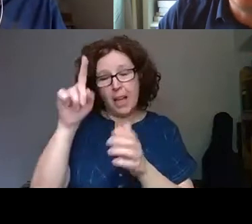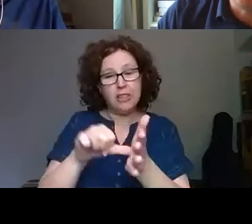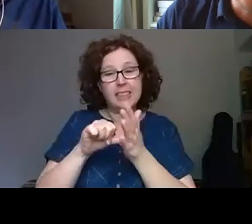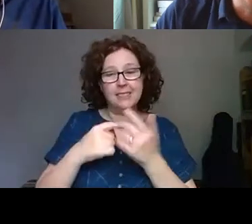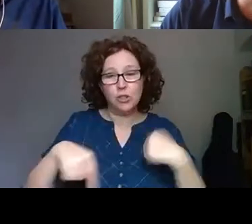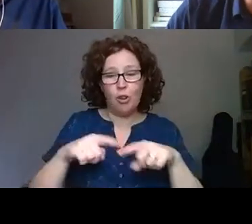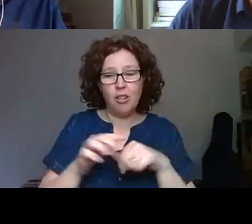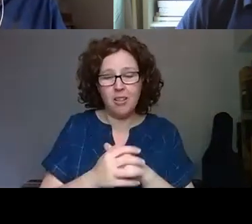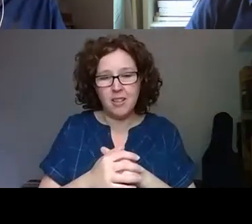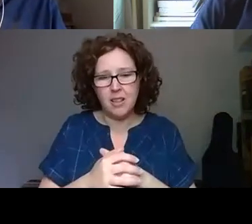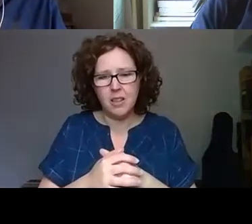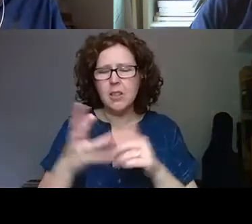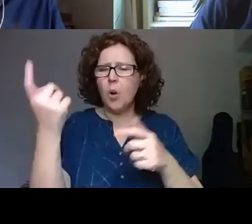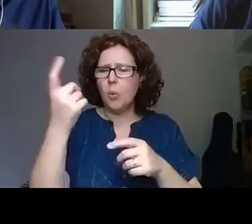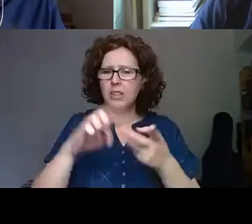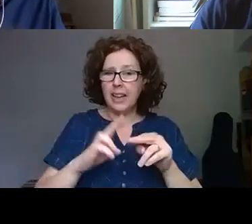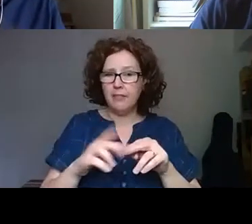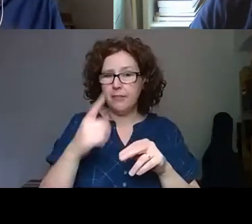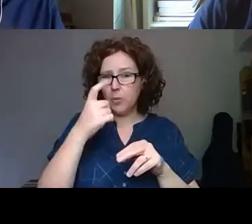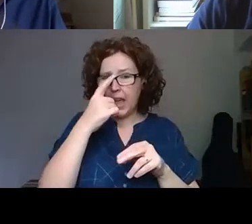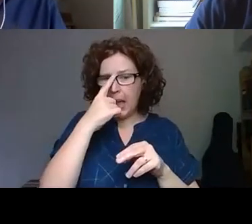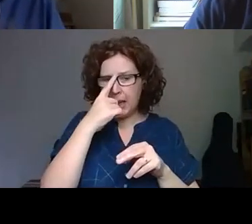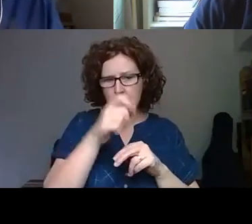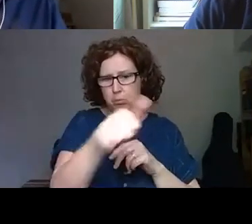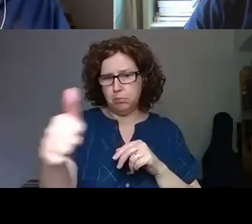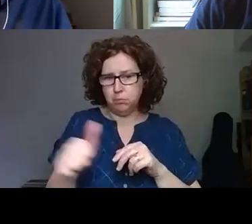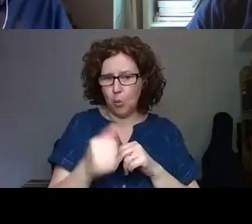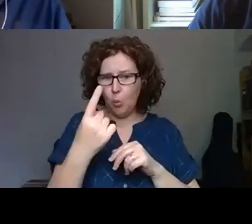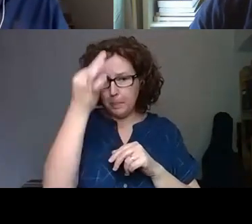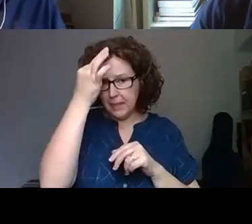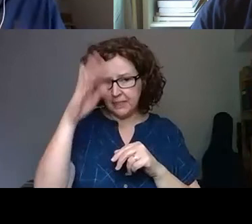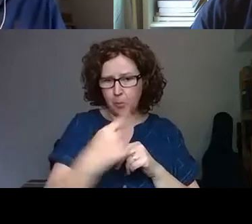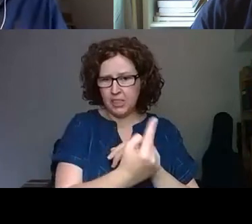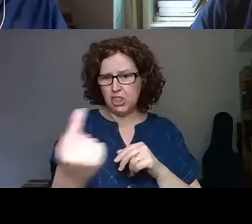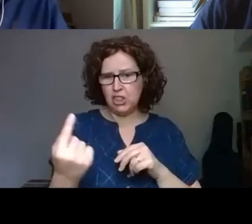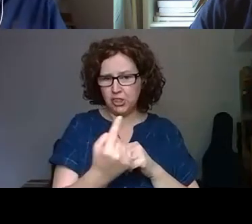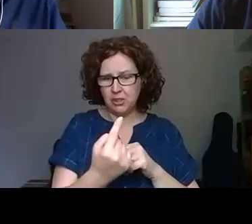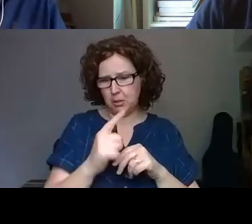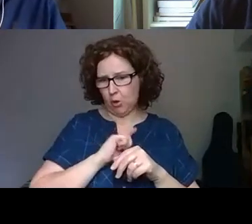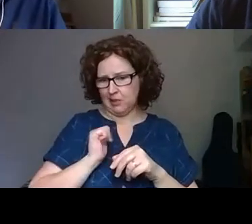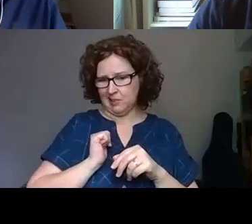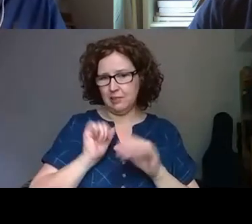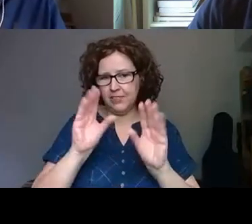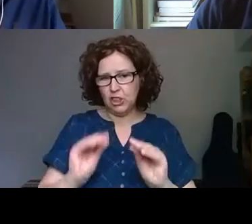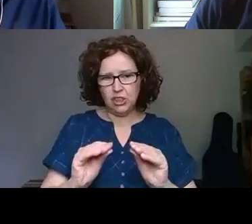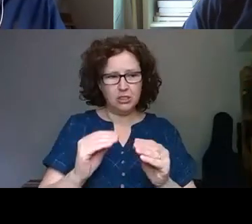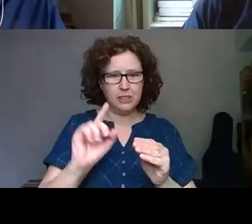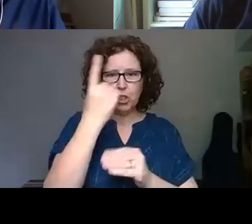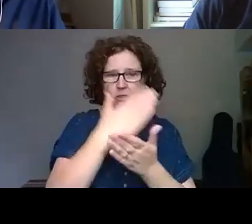I wonder whether we could just go around. So maybe just a, you know, a minute from everyone as we, as we kind of come to the end of this part of the discussion.